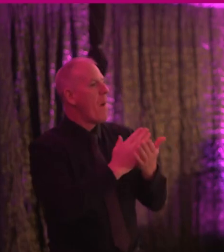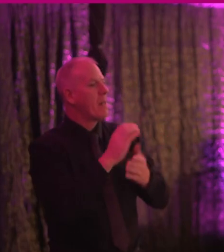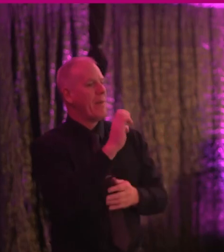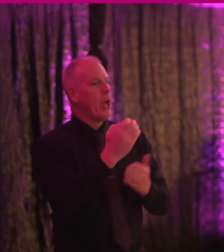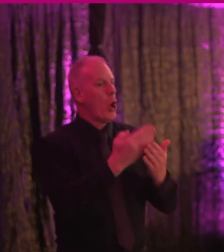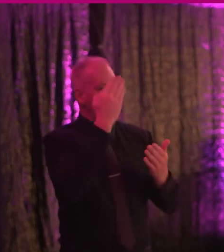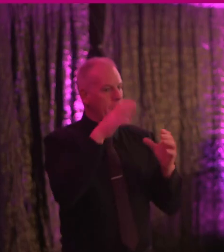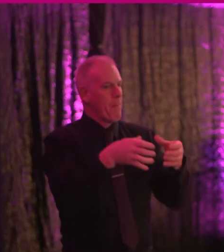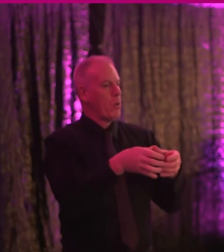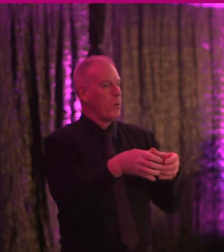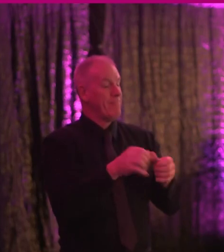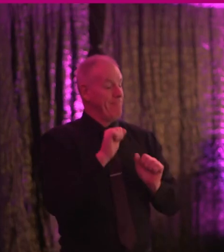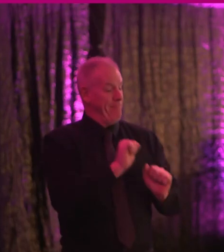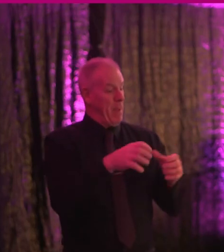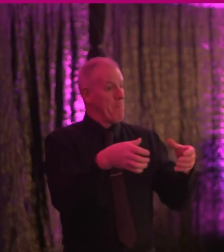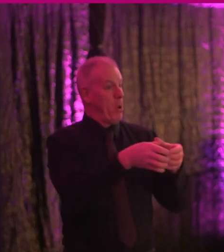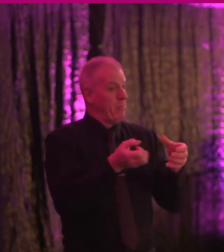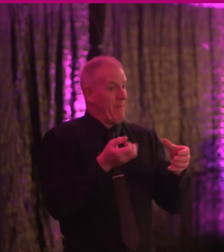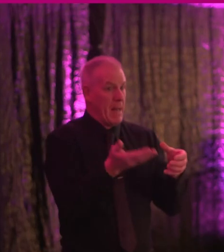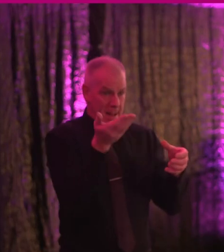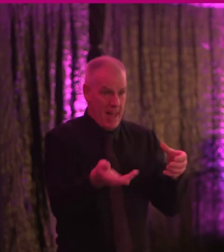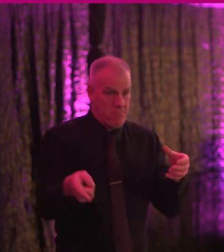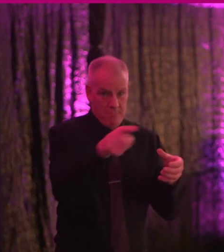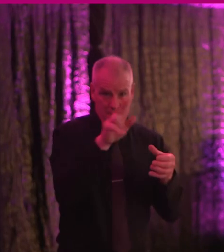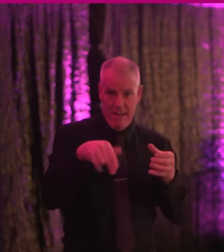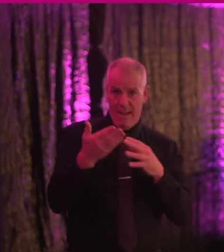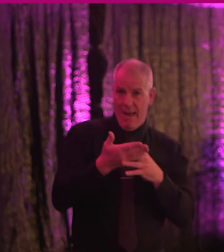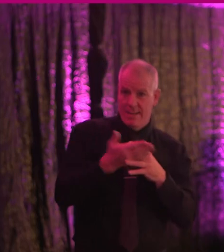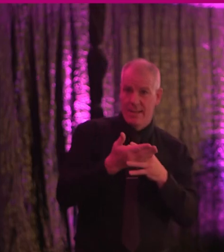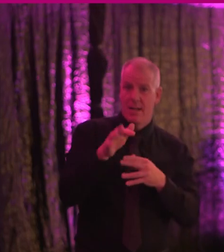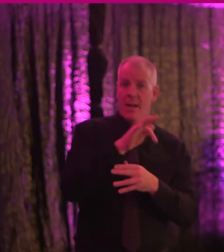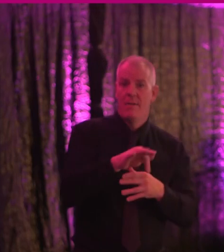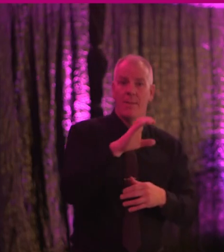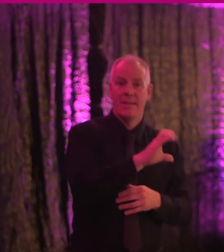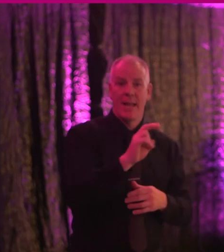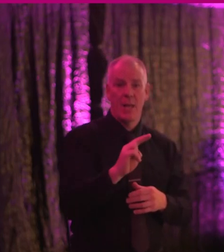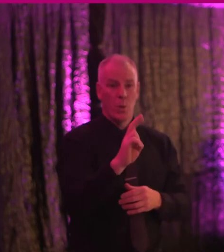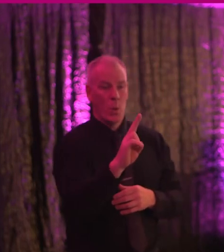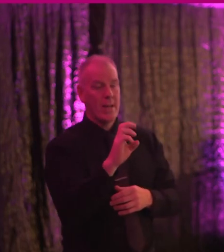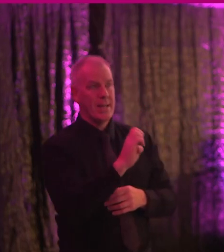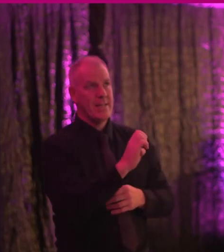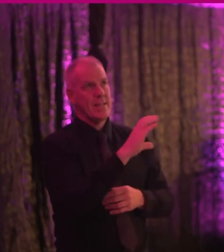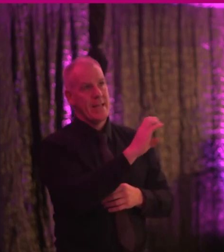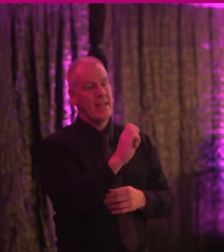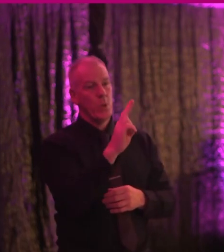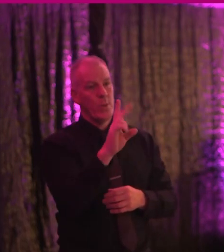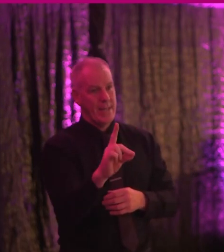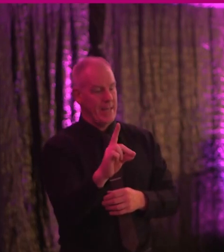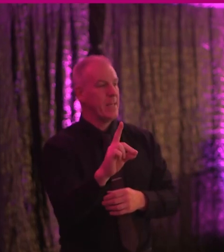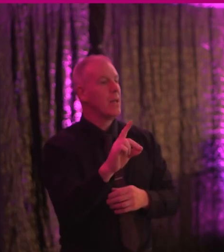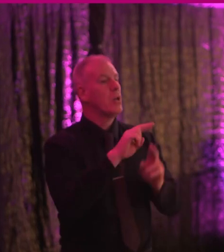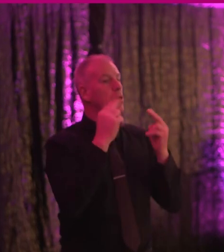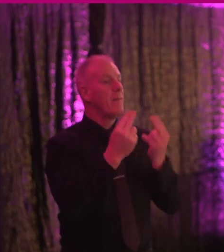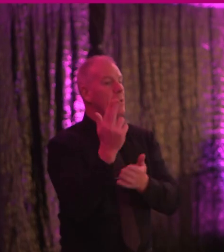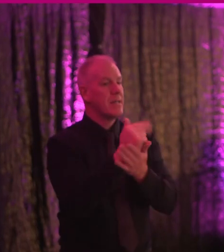module. The online module is now available to access from the CEUD website universaldesign.ie